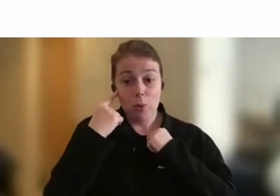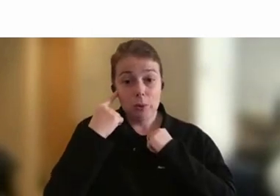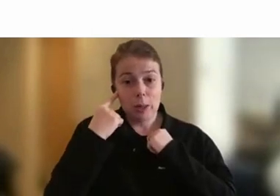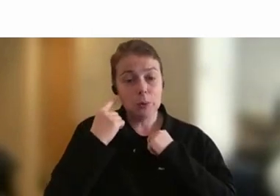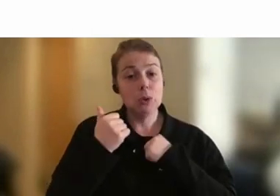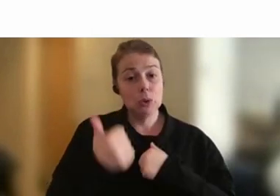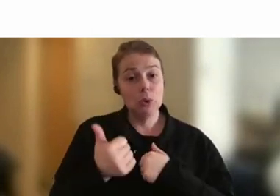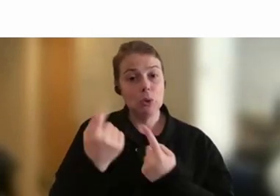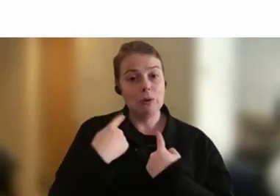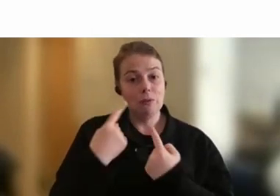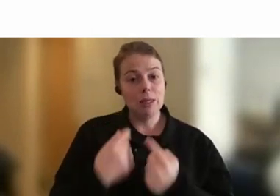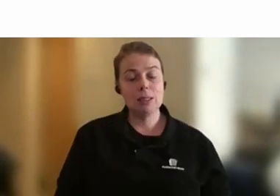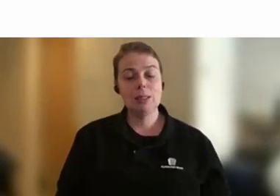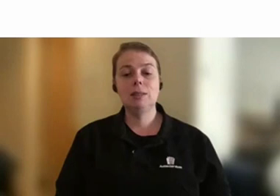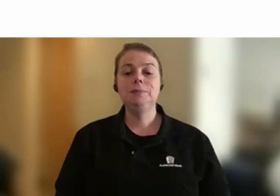that he gave me.